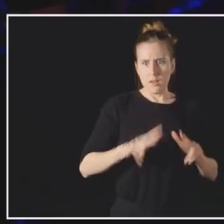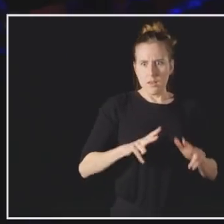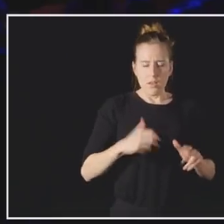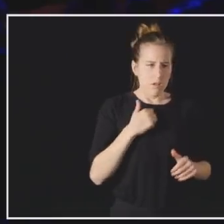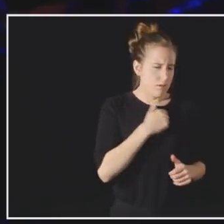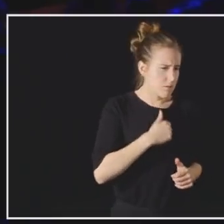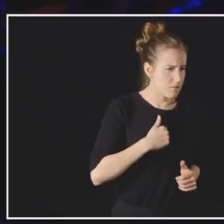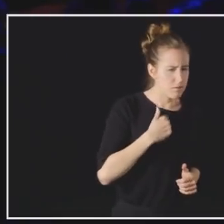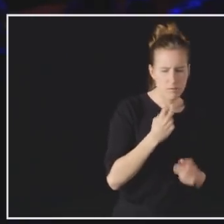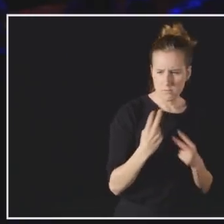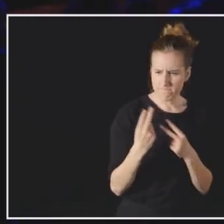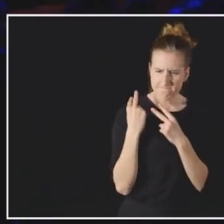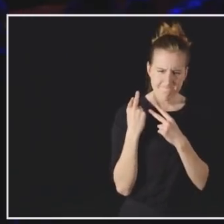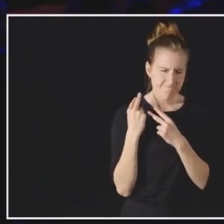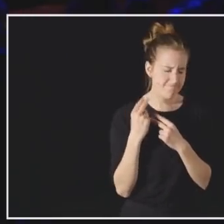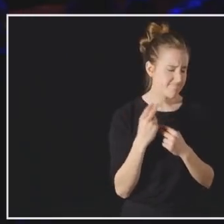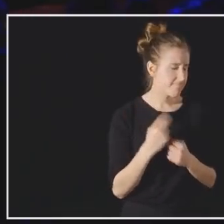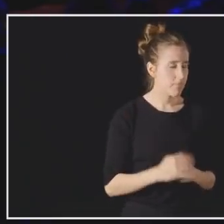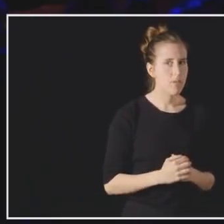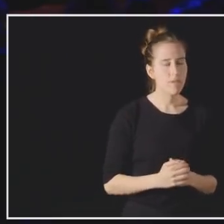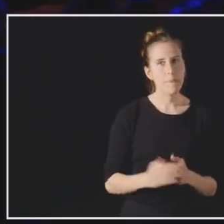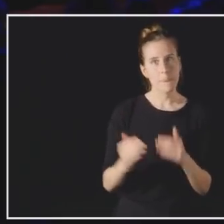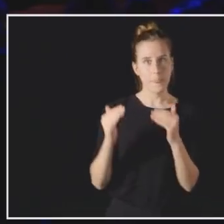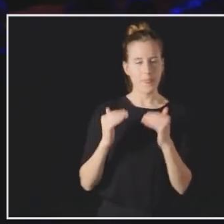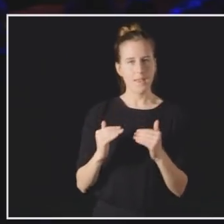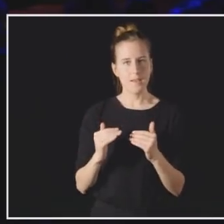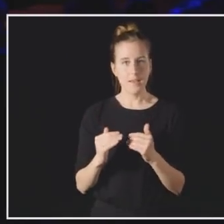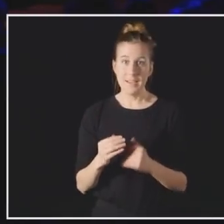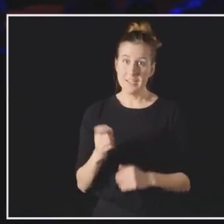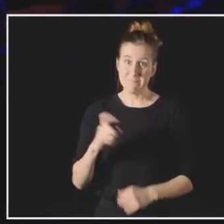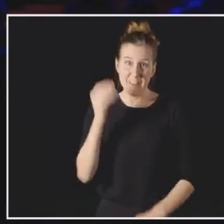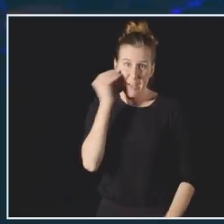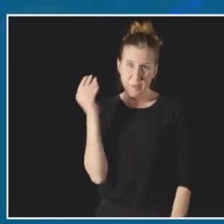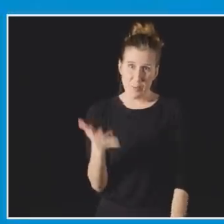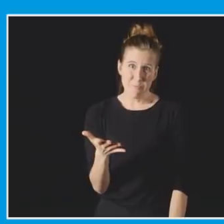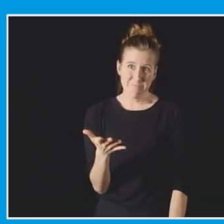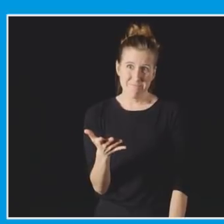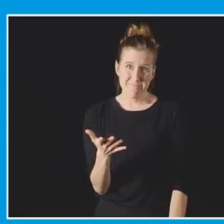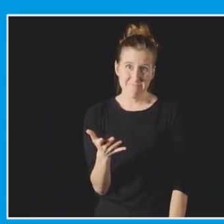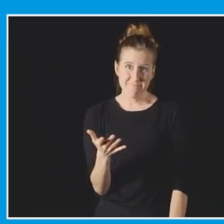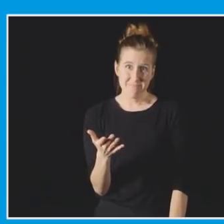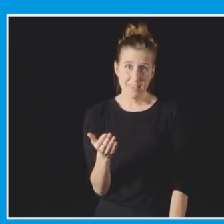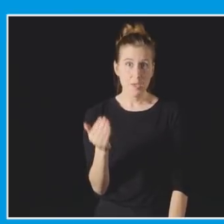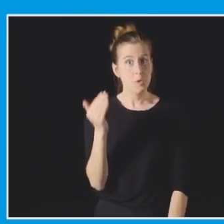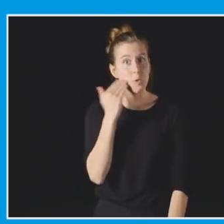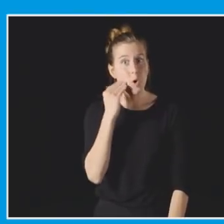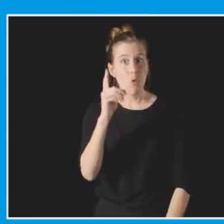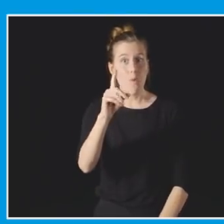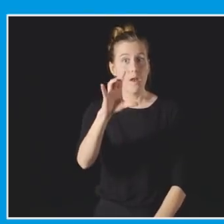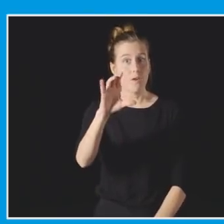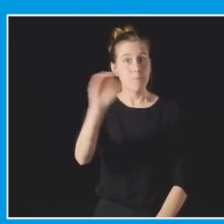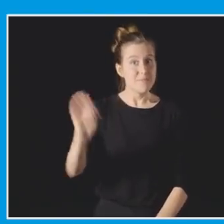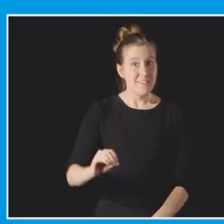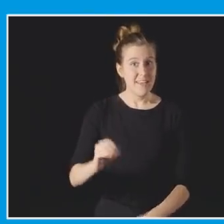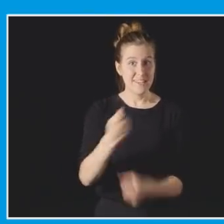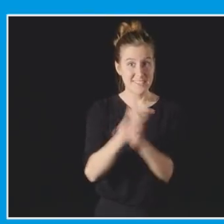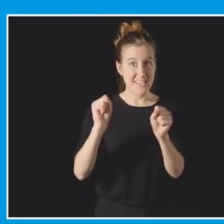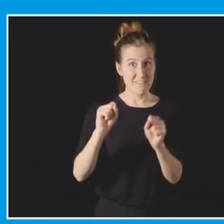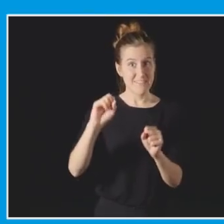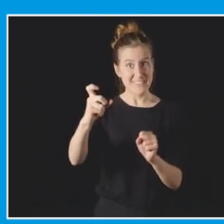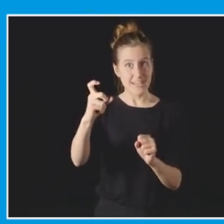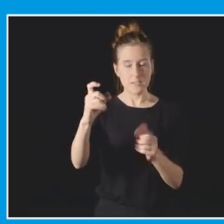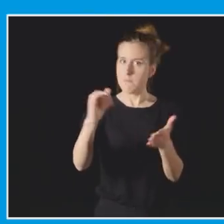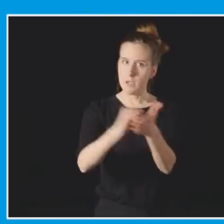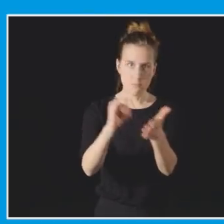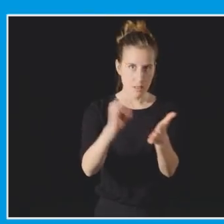Okay. I hate to break this to you. There's no such thing as safe sex. It's like getting into a